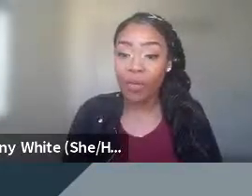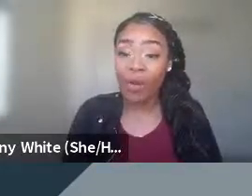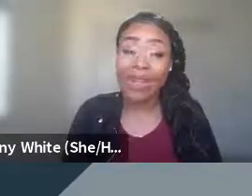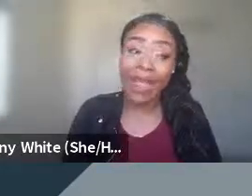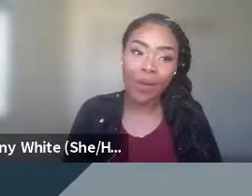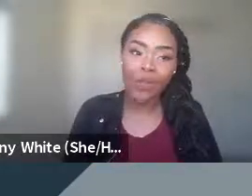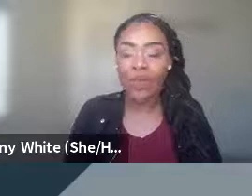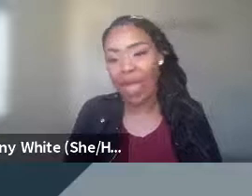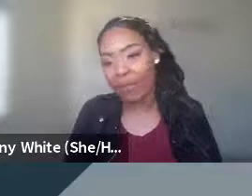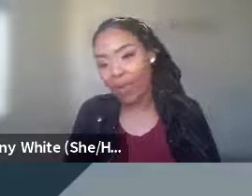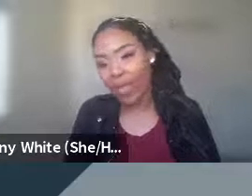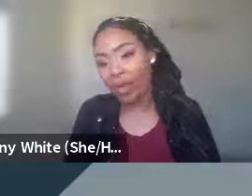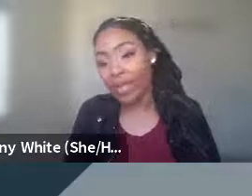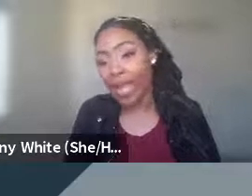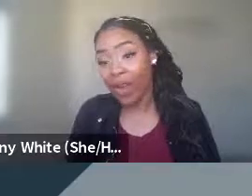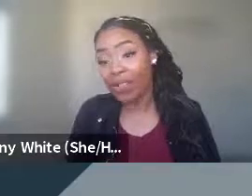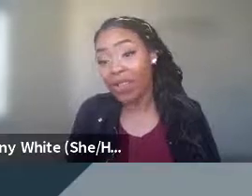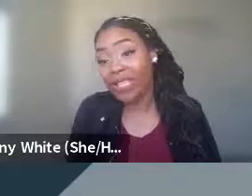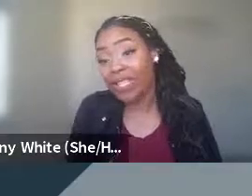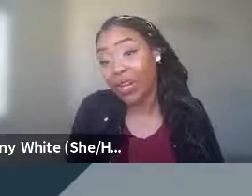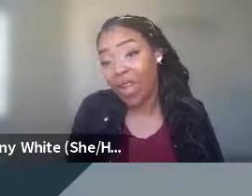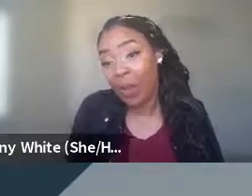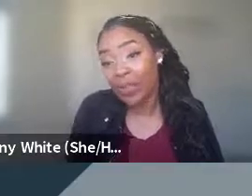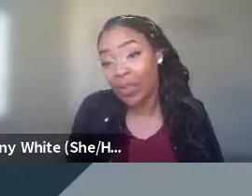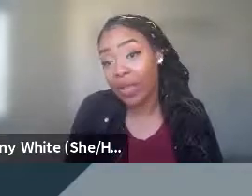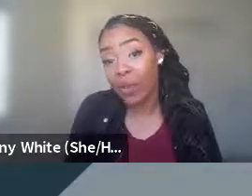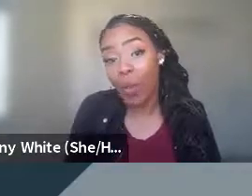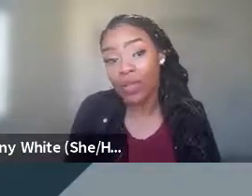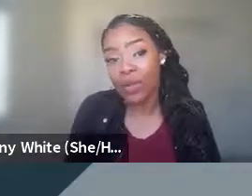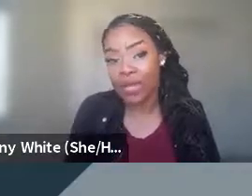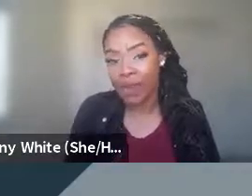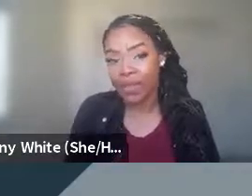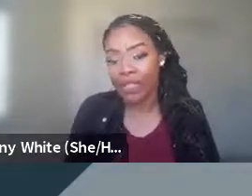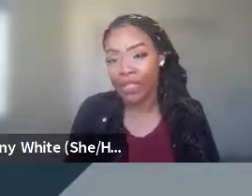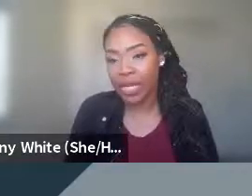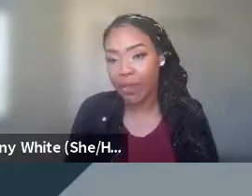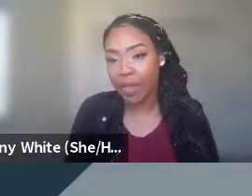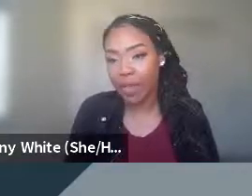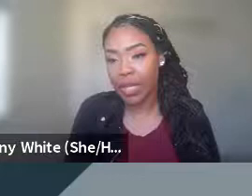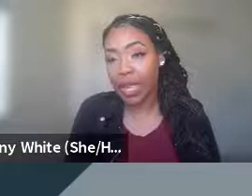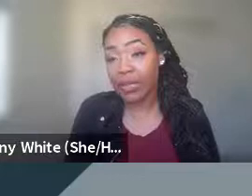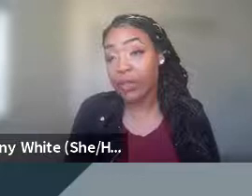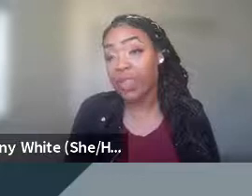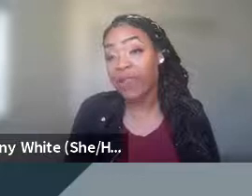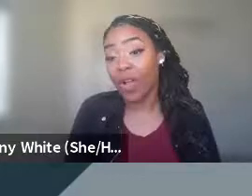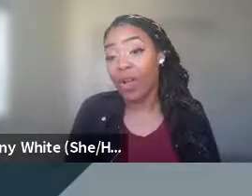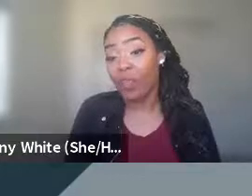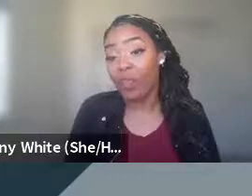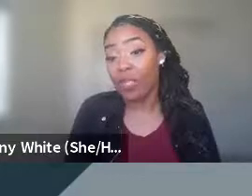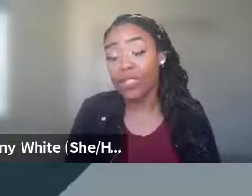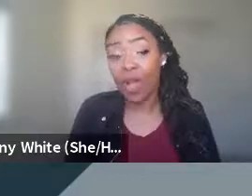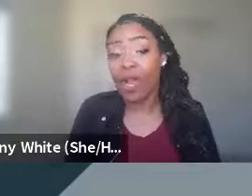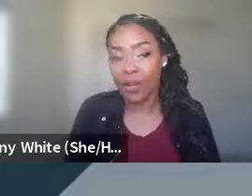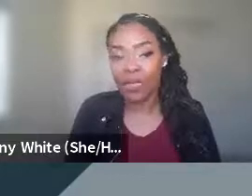additional support now so that you have that on time, right? So that's a learning opportunity that we want to create that relationship and so that they feel